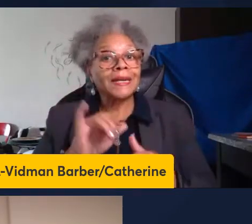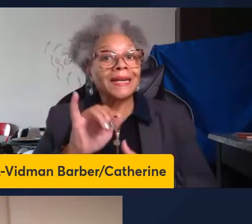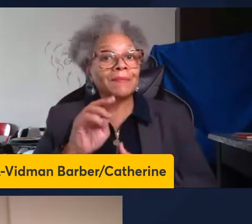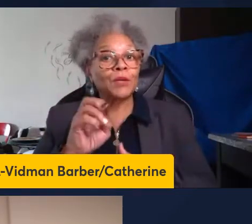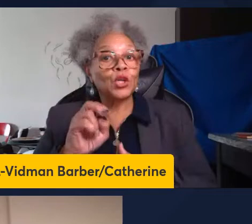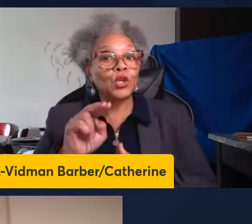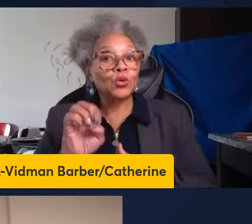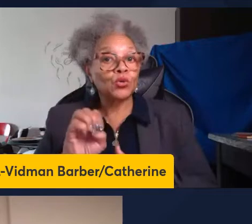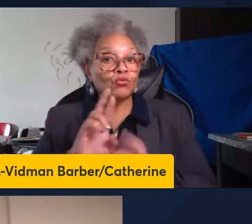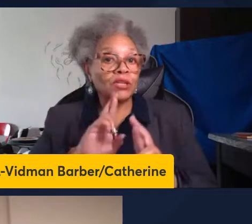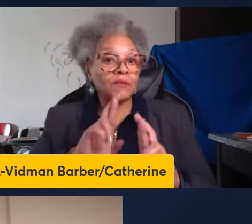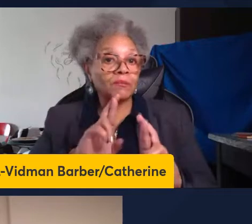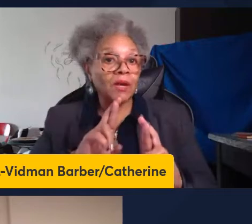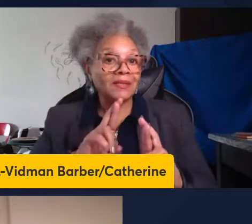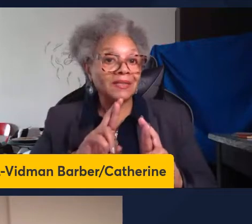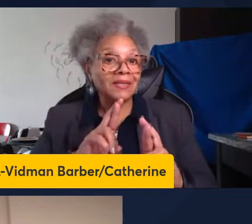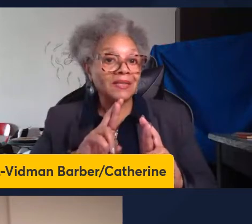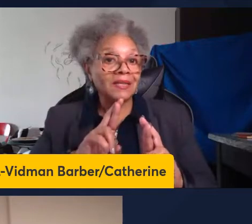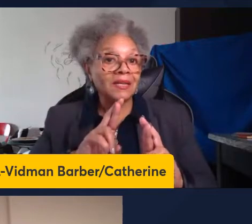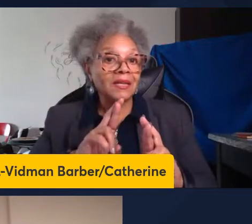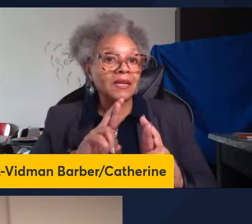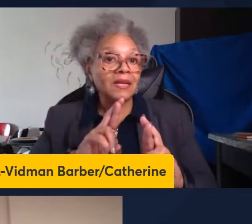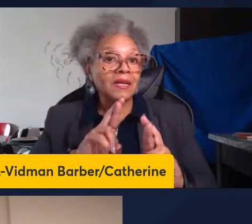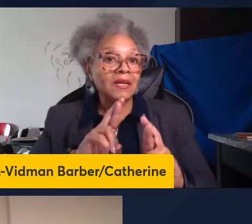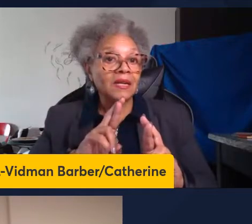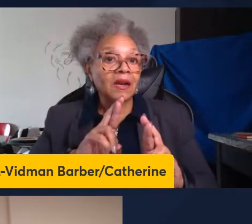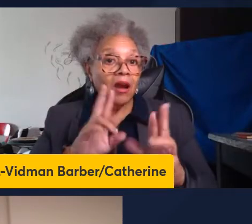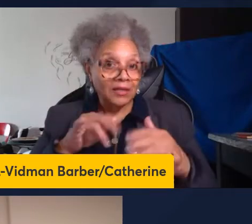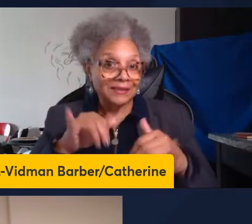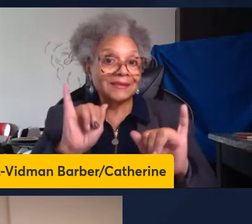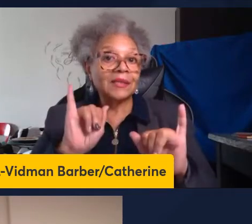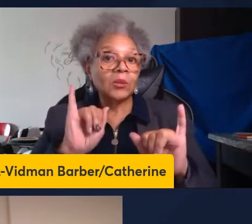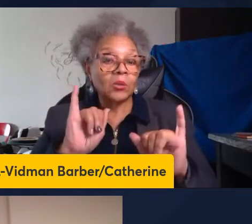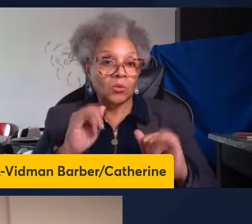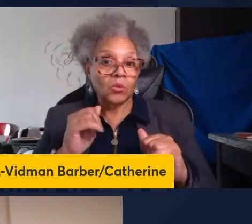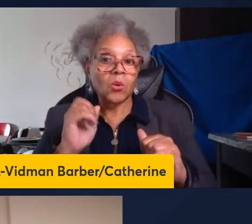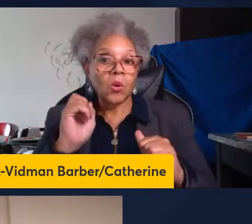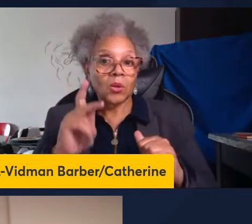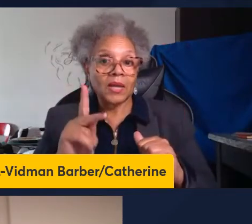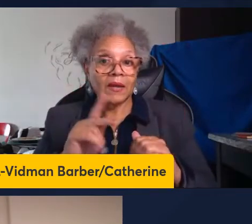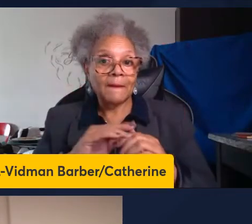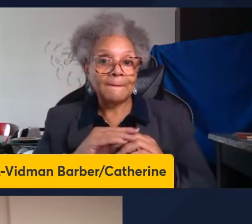that means that the cells are still okay in both